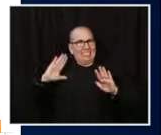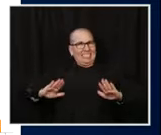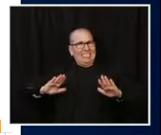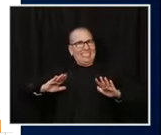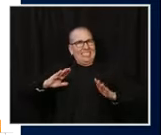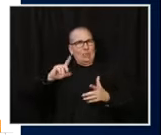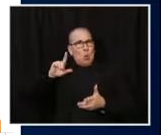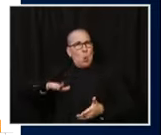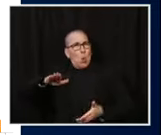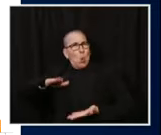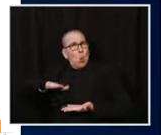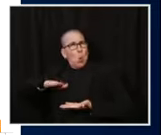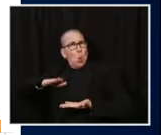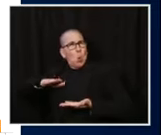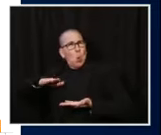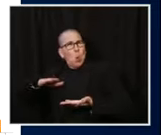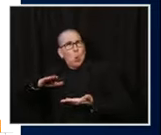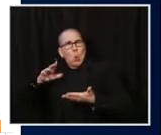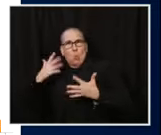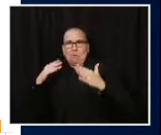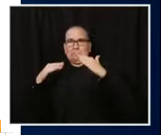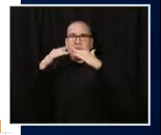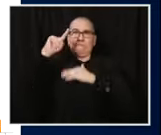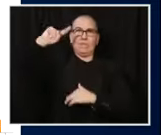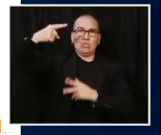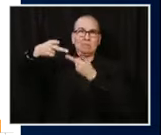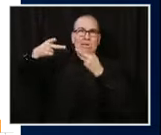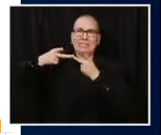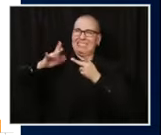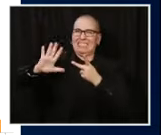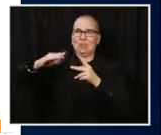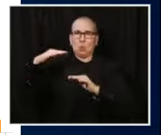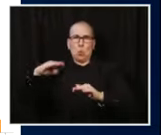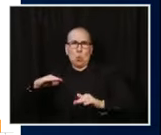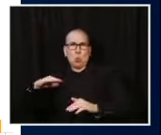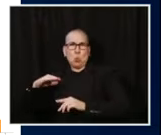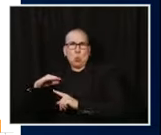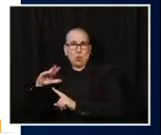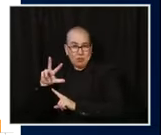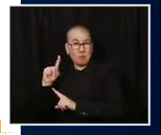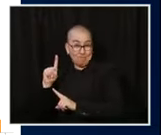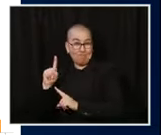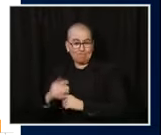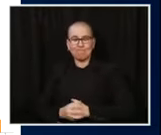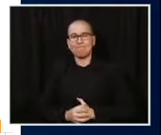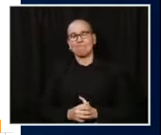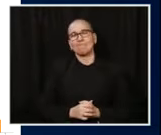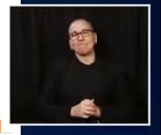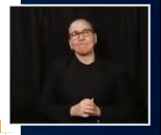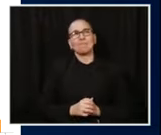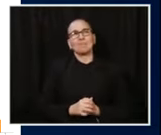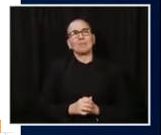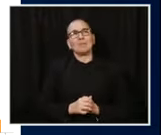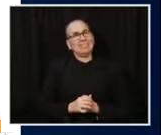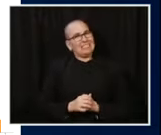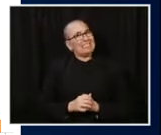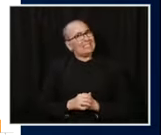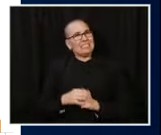50 puts us in reasonably good stead, and we will strive to keep moving that number down.